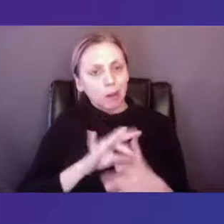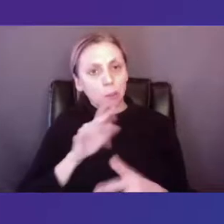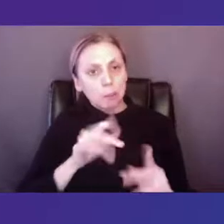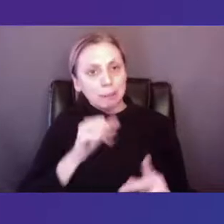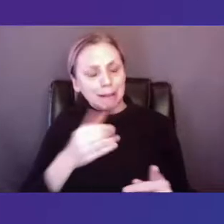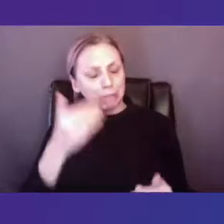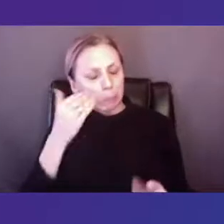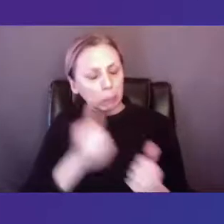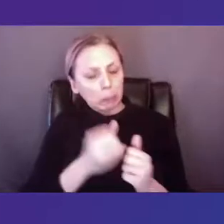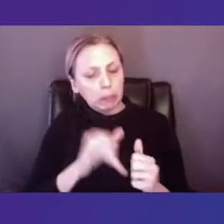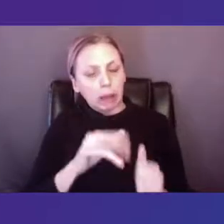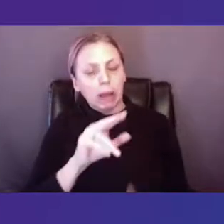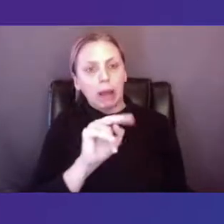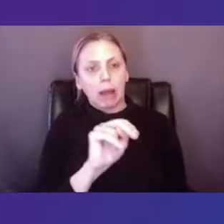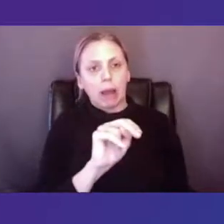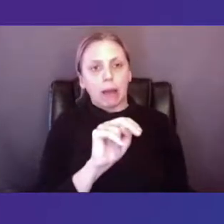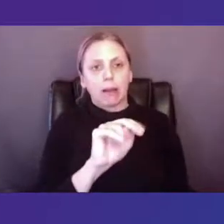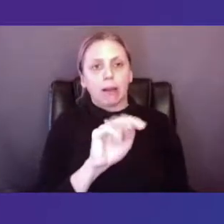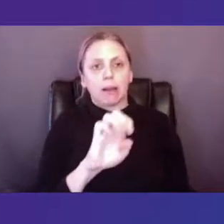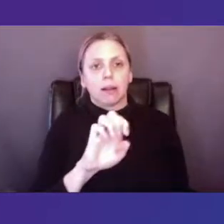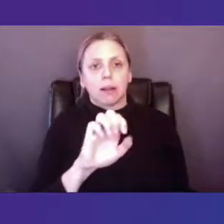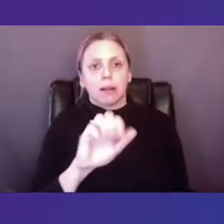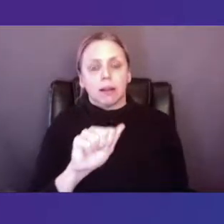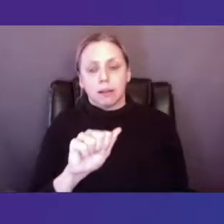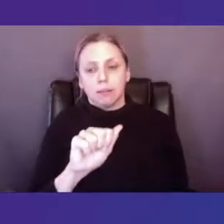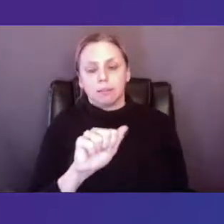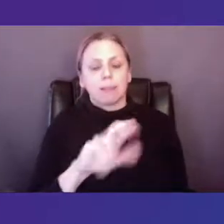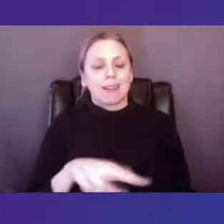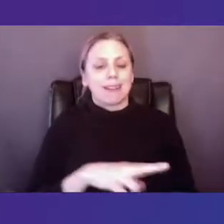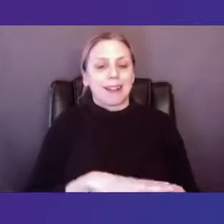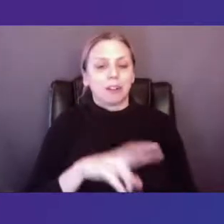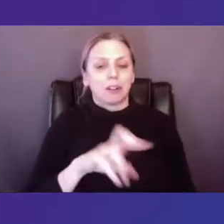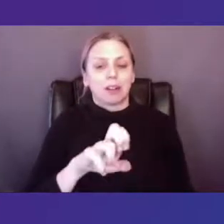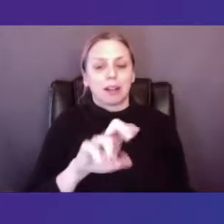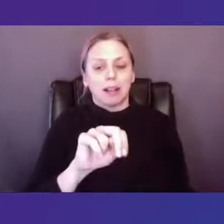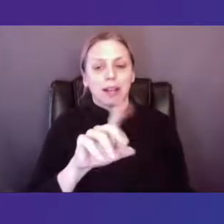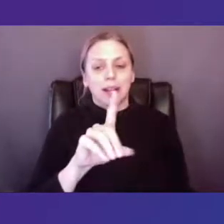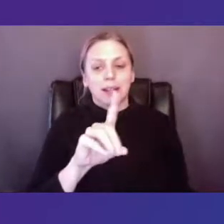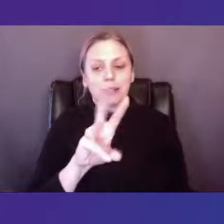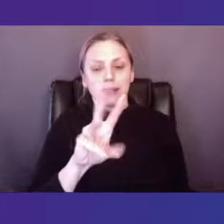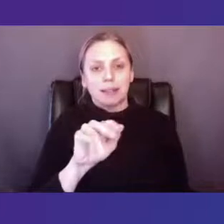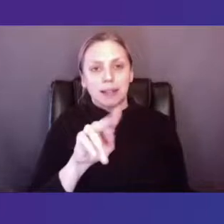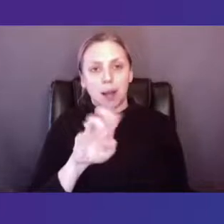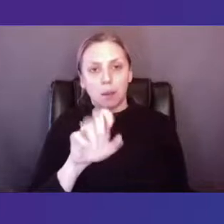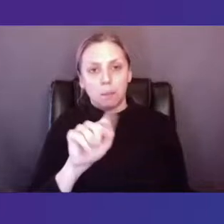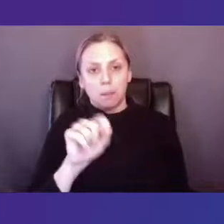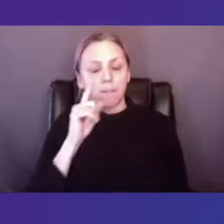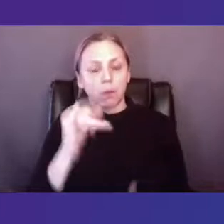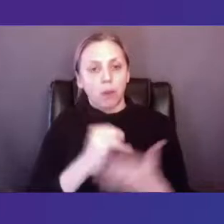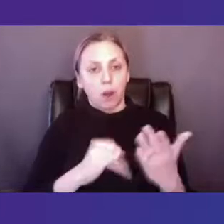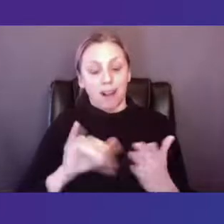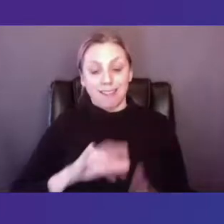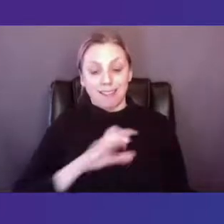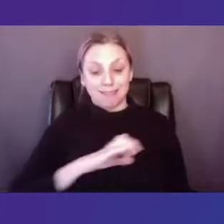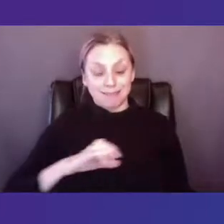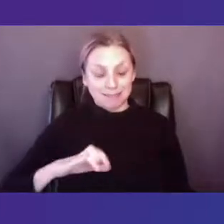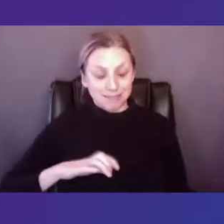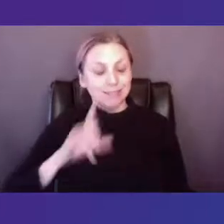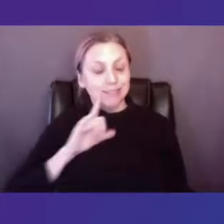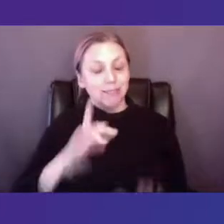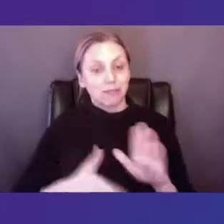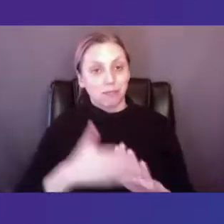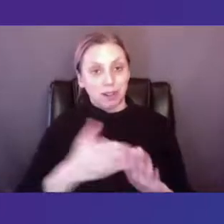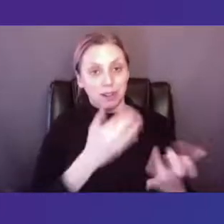with the National Endowment for the Arts or the NEA, this is a citizen-run independent agency that was